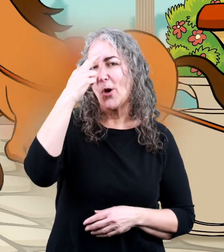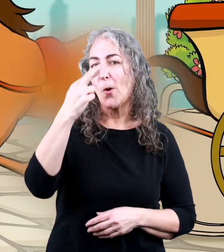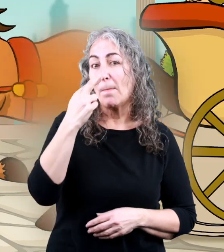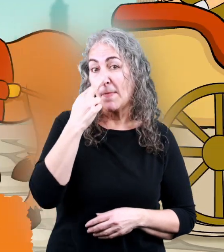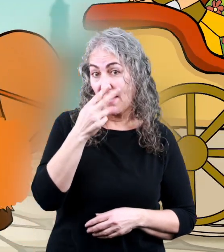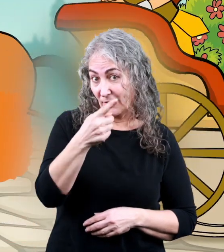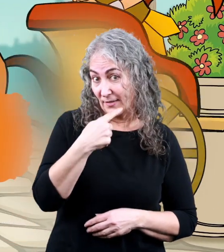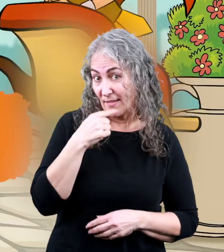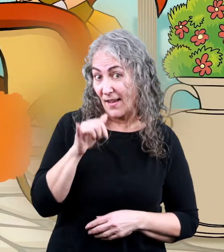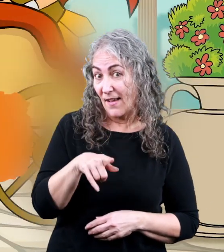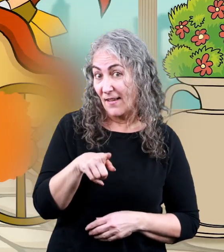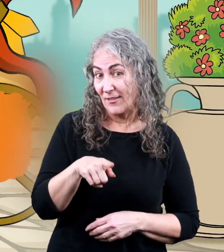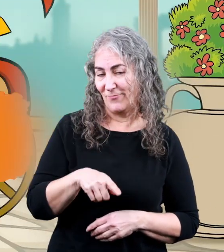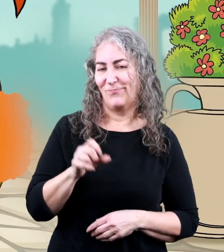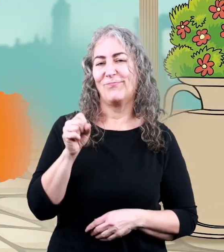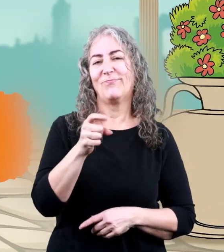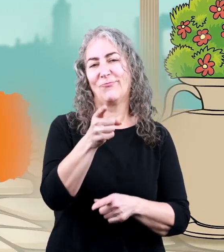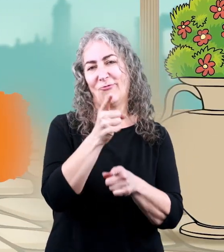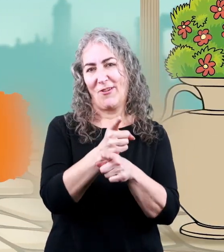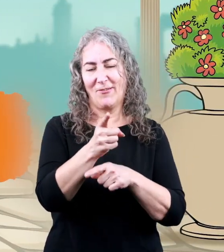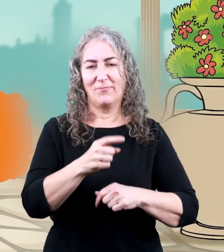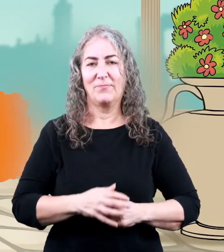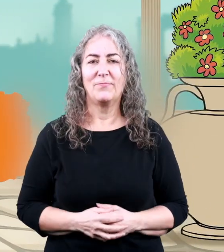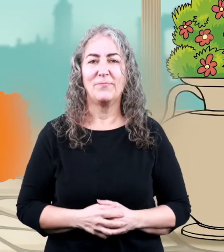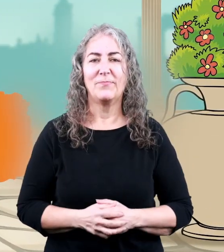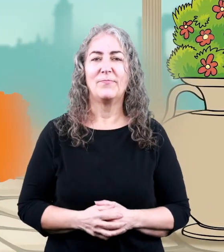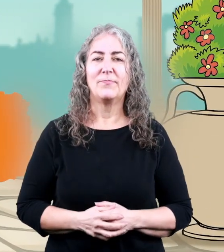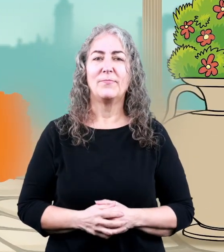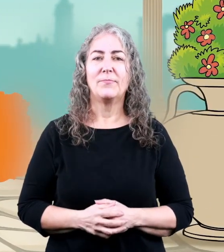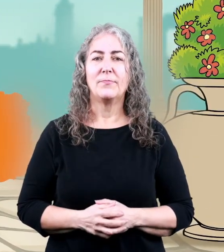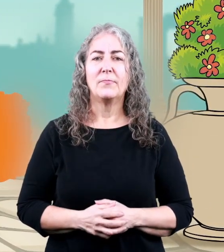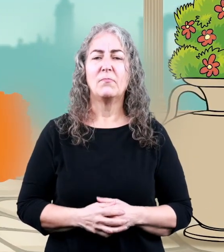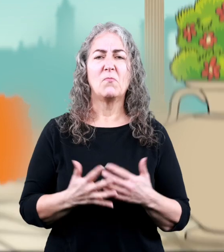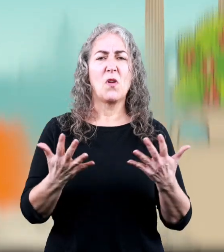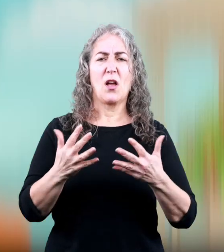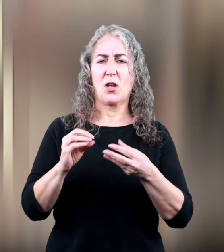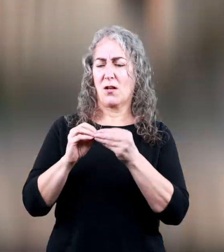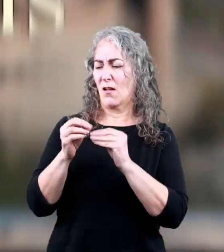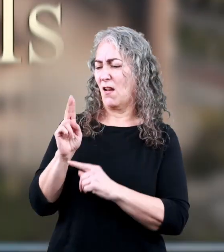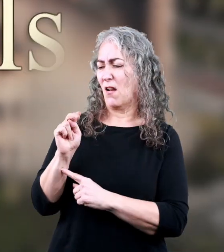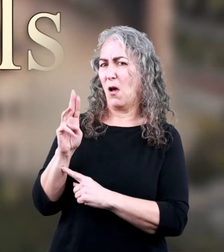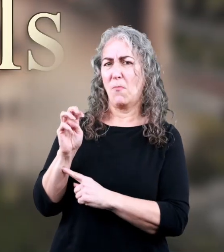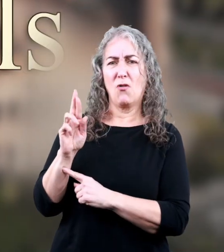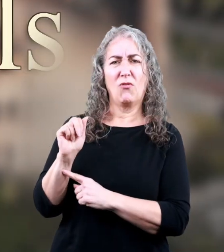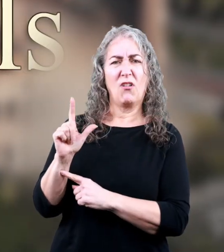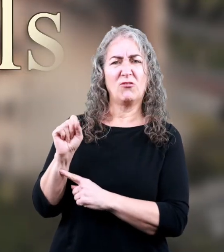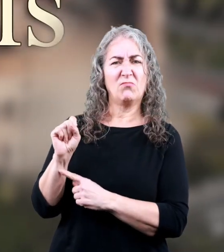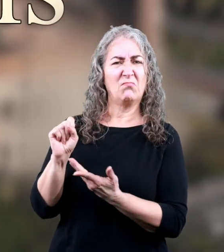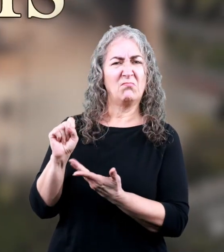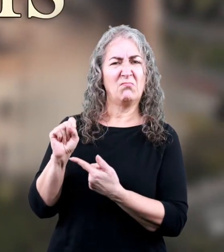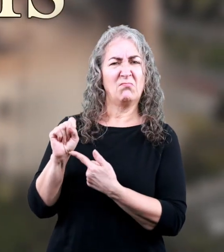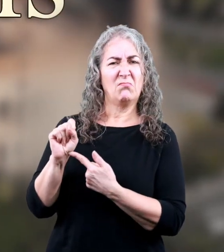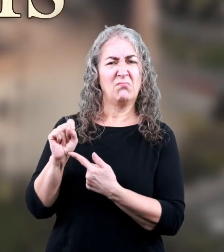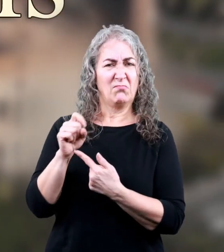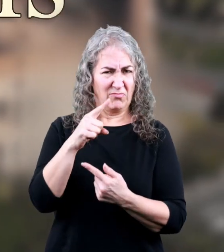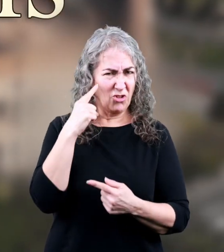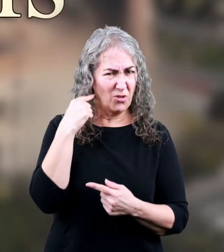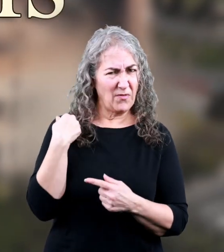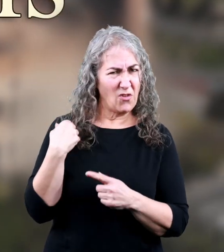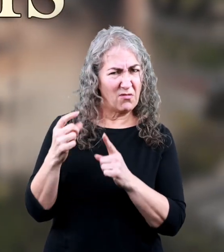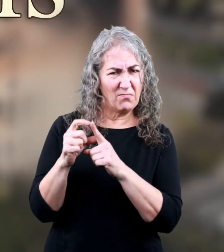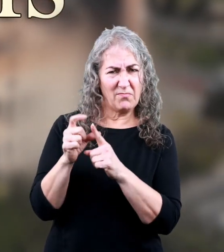Did you say the Romans? That's right! What about the name numeral?